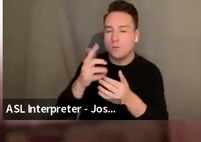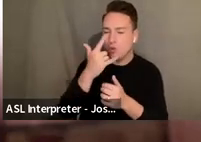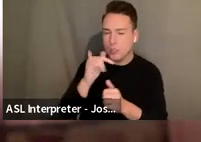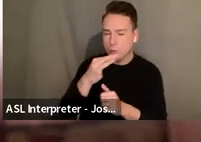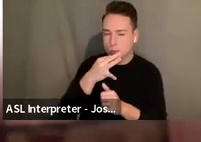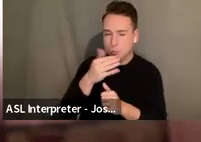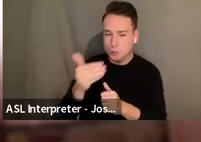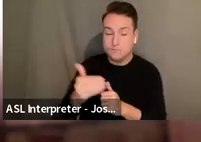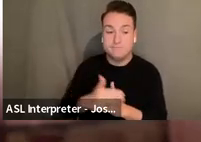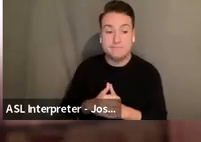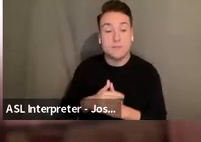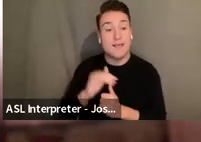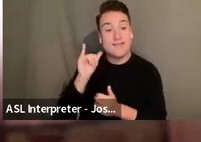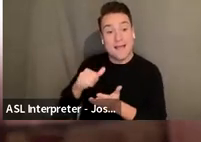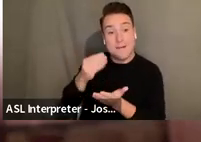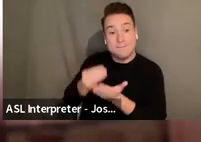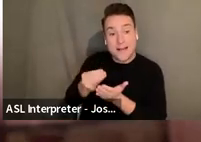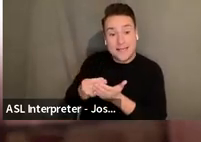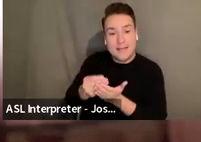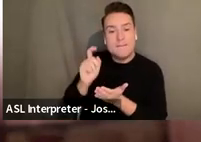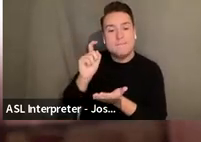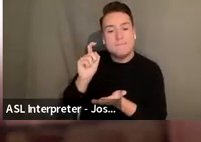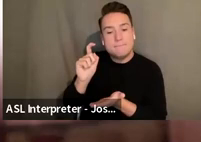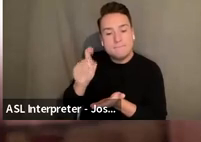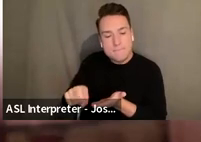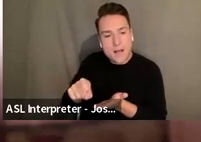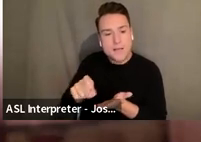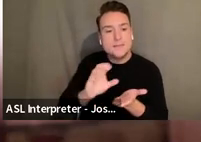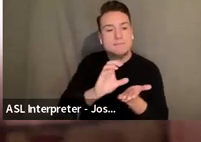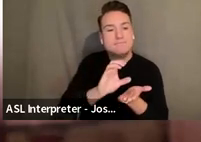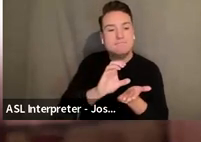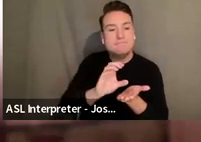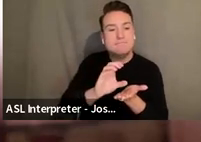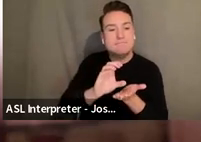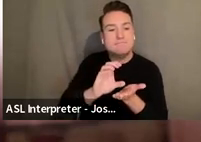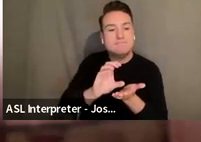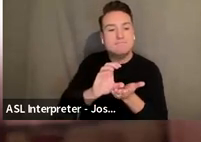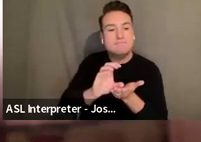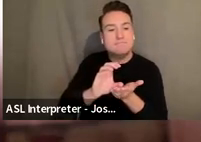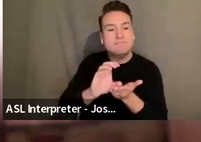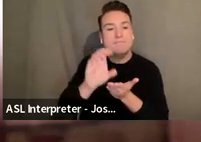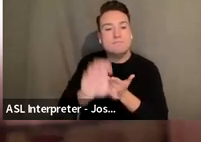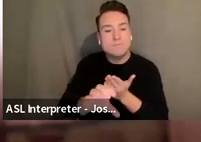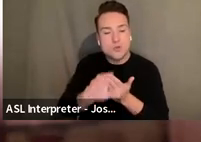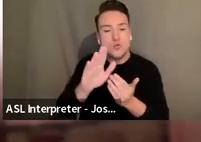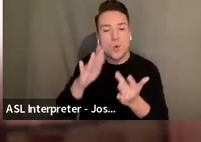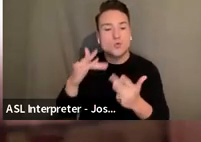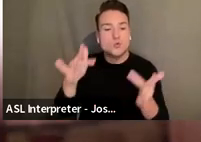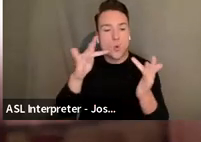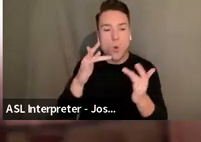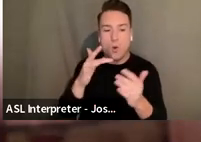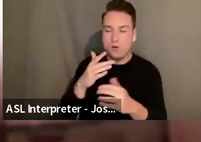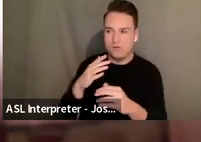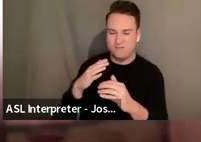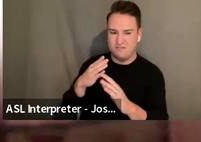The funds must be allocated. The your tour sites within two years of receiving the grant. You must be able to fulfill